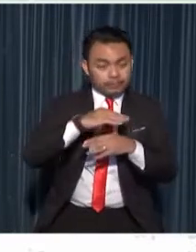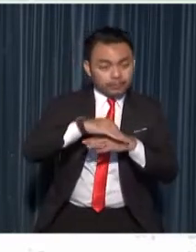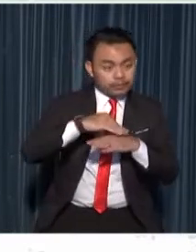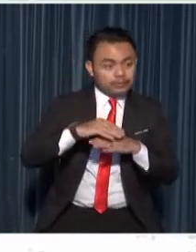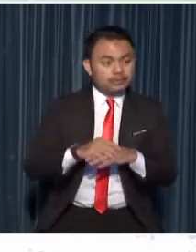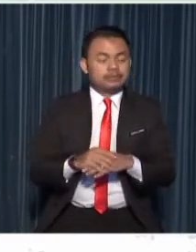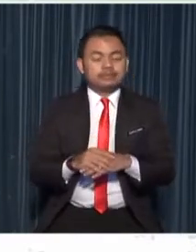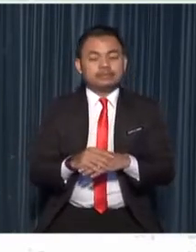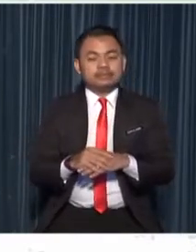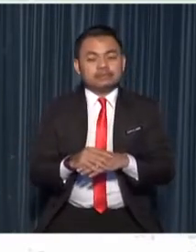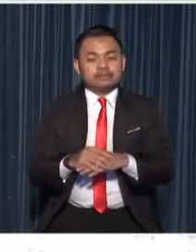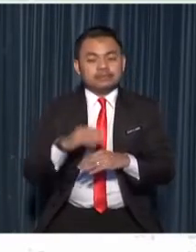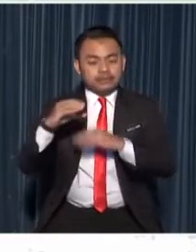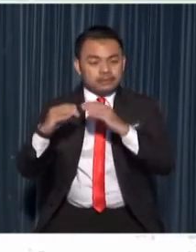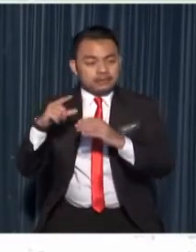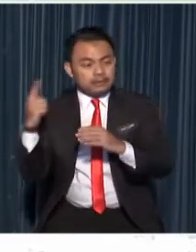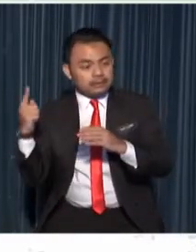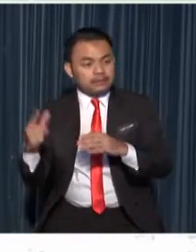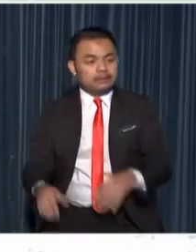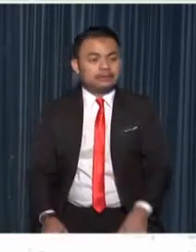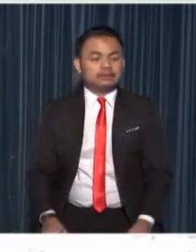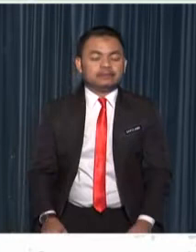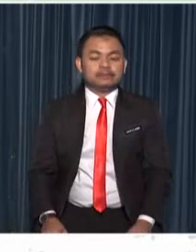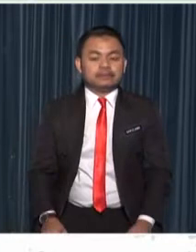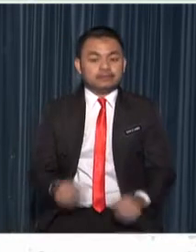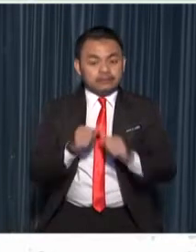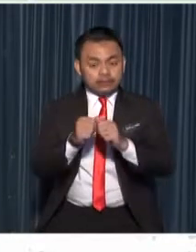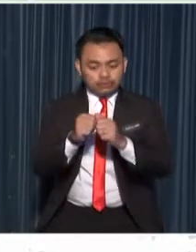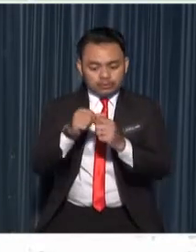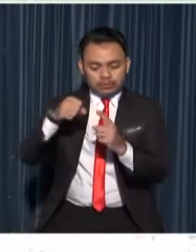is true spas